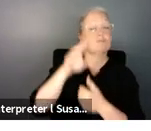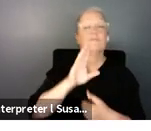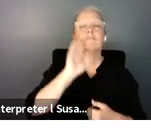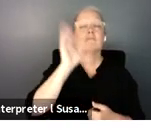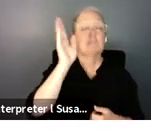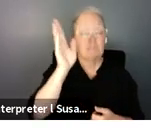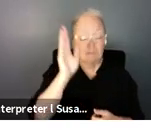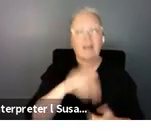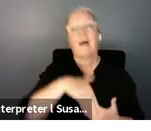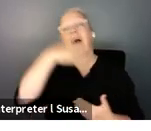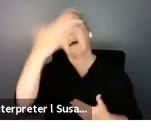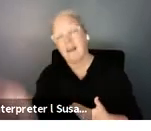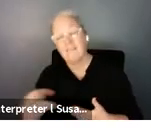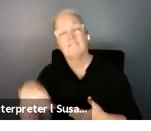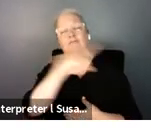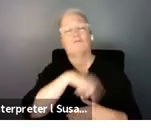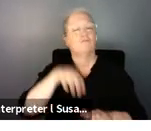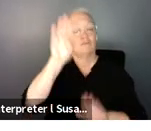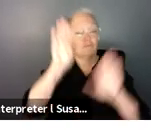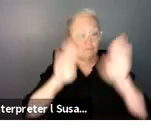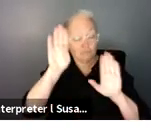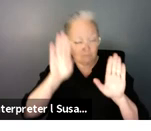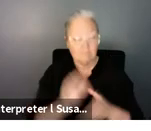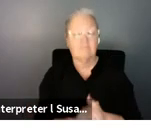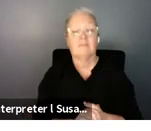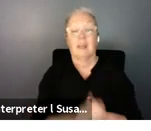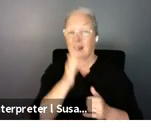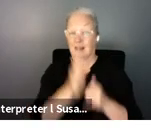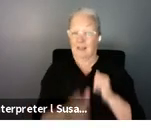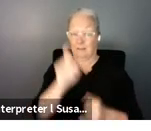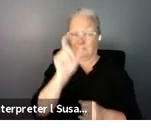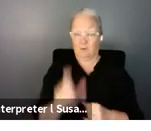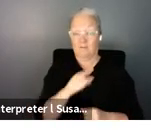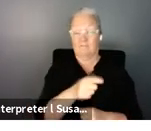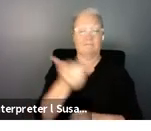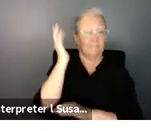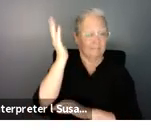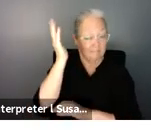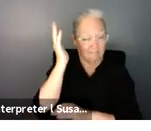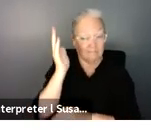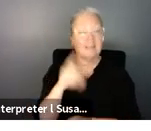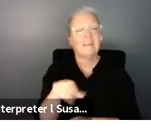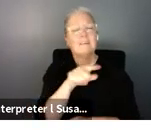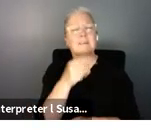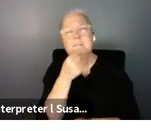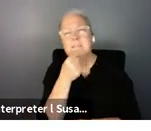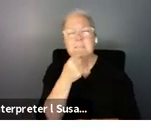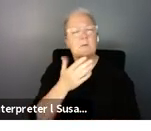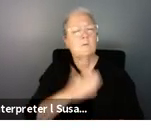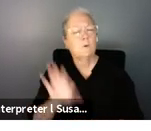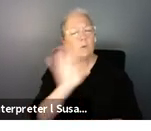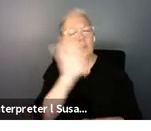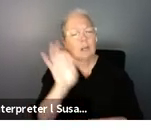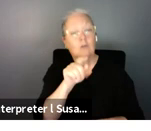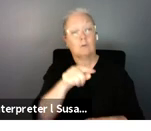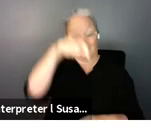speaker um who i'll hand over to in a minute but if you do have any questions please get them into the q a box which you can find in the menu at